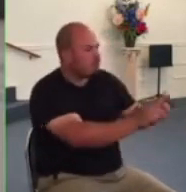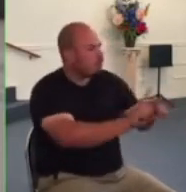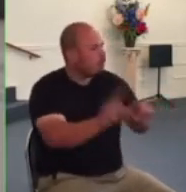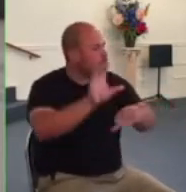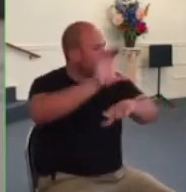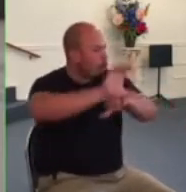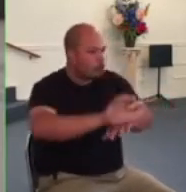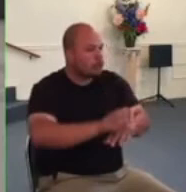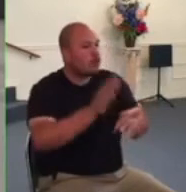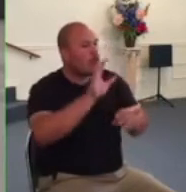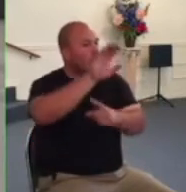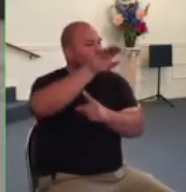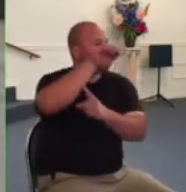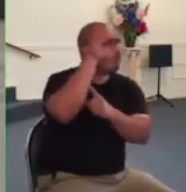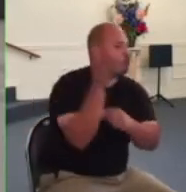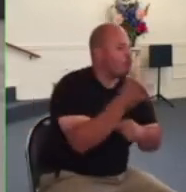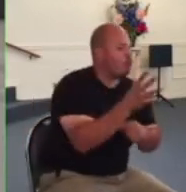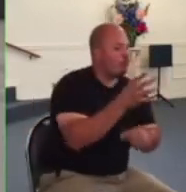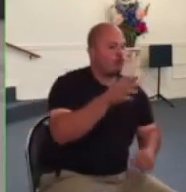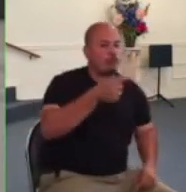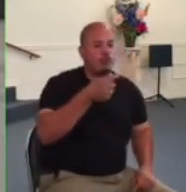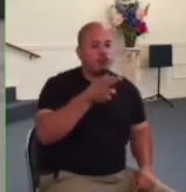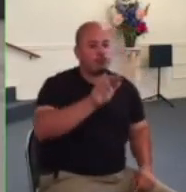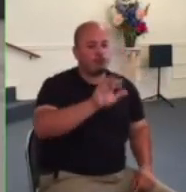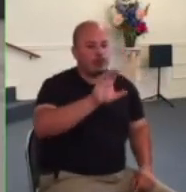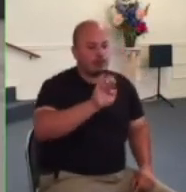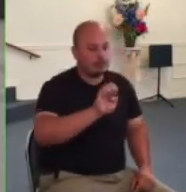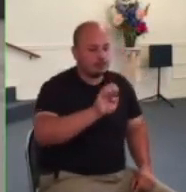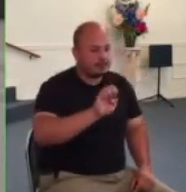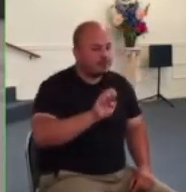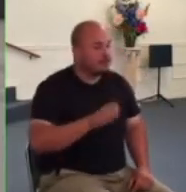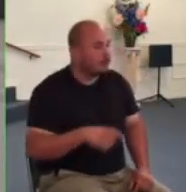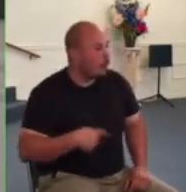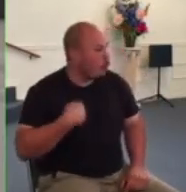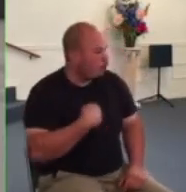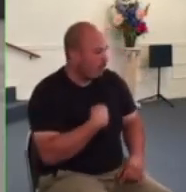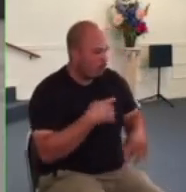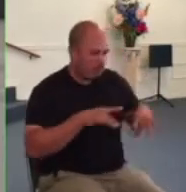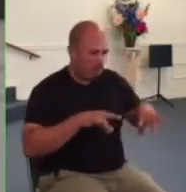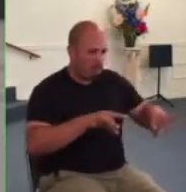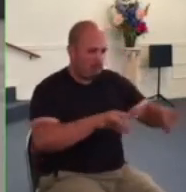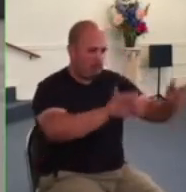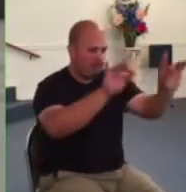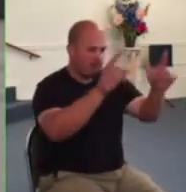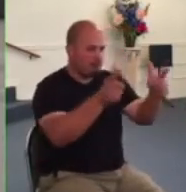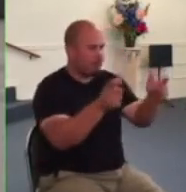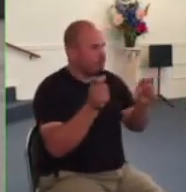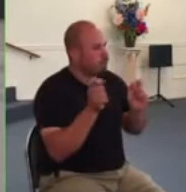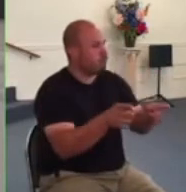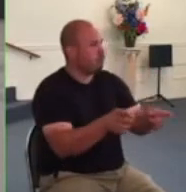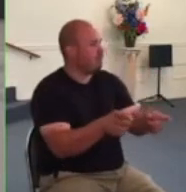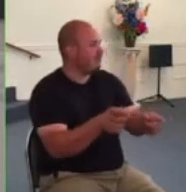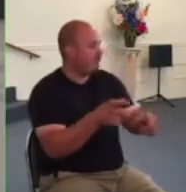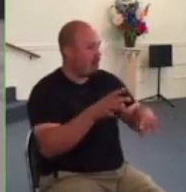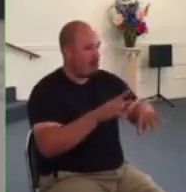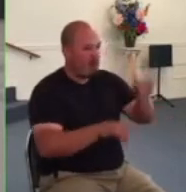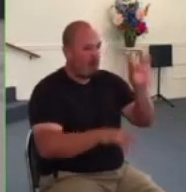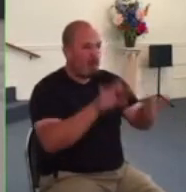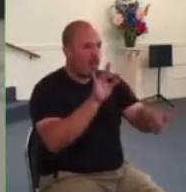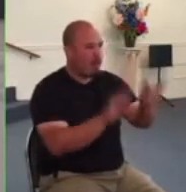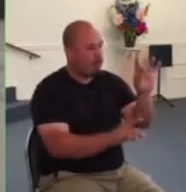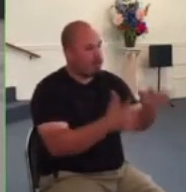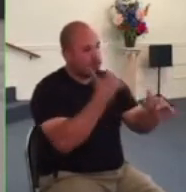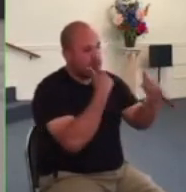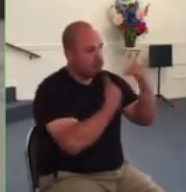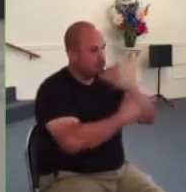this was our first pandemic we have been learning on the fly this year maybe in the years to